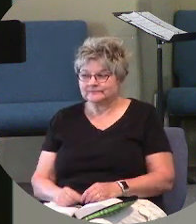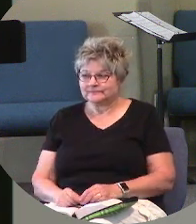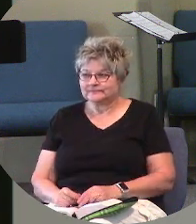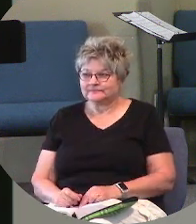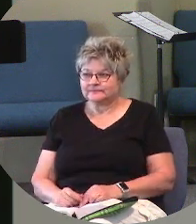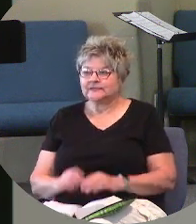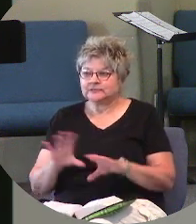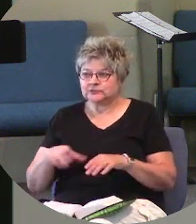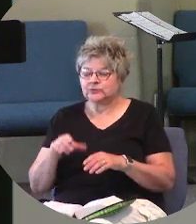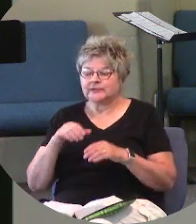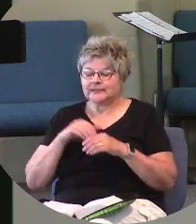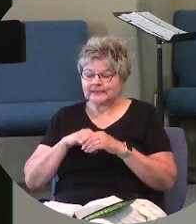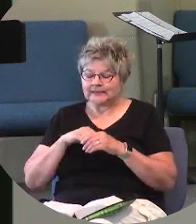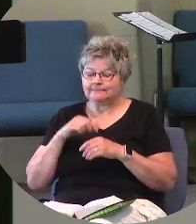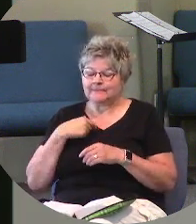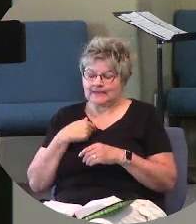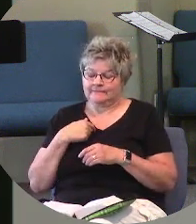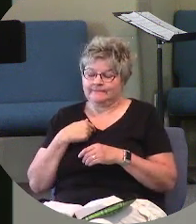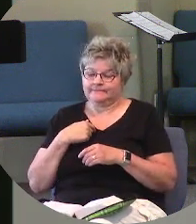and He's doing it in me.